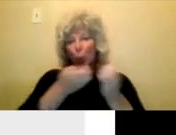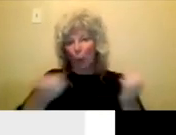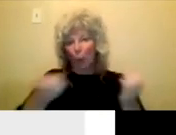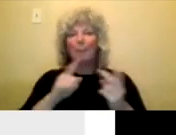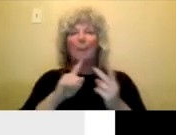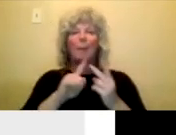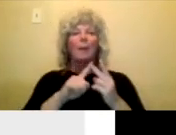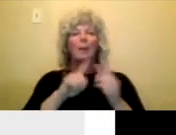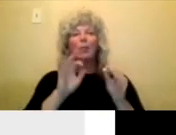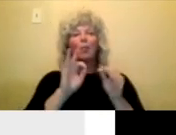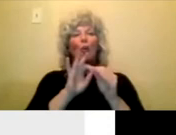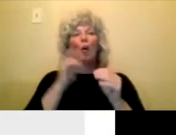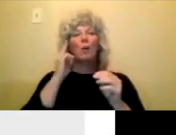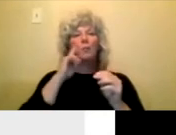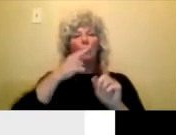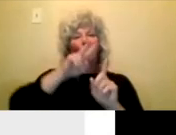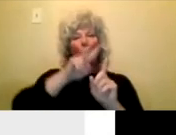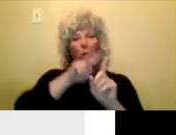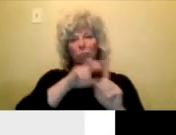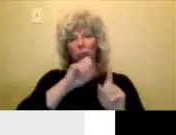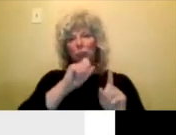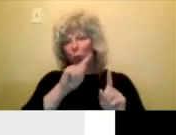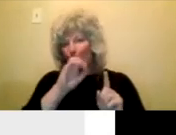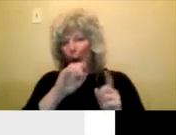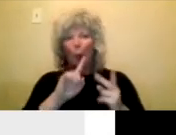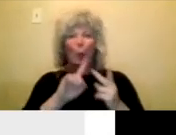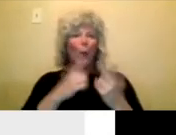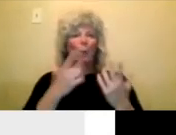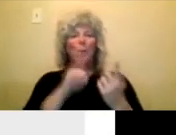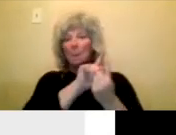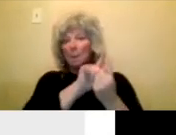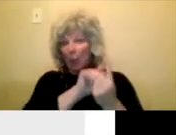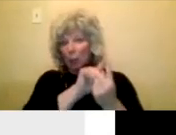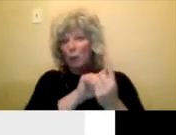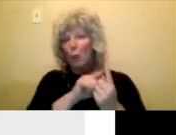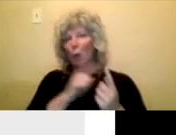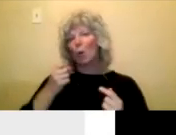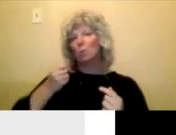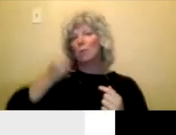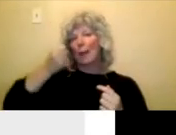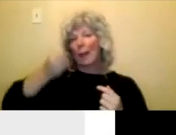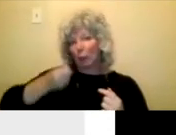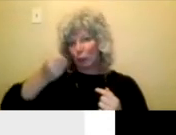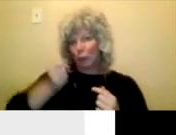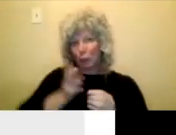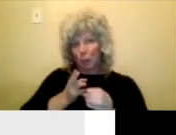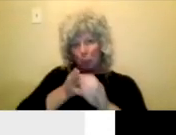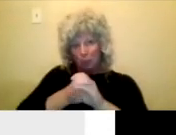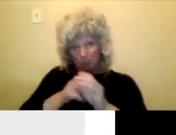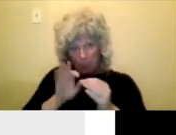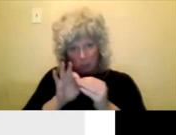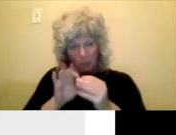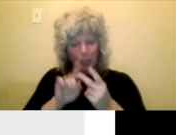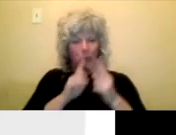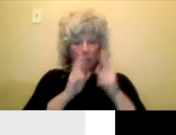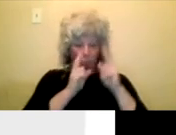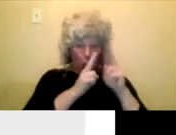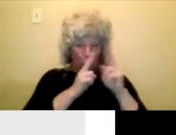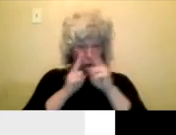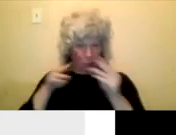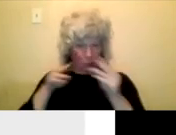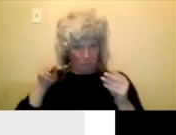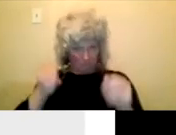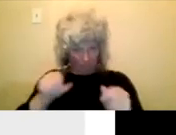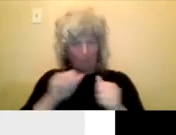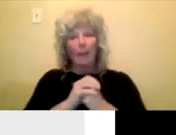rentals, mentor, elder participation fees, and honorarium, you know,